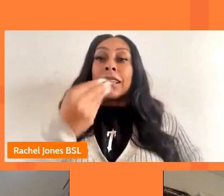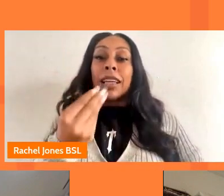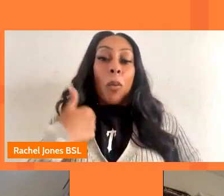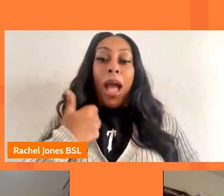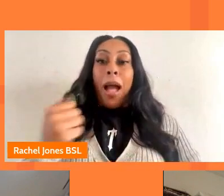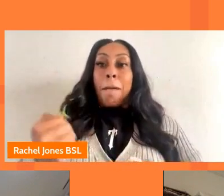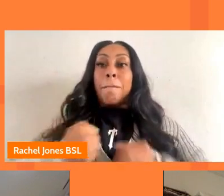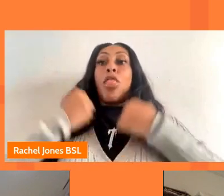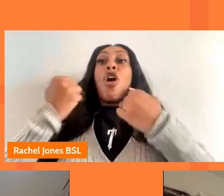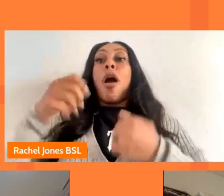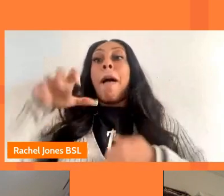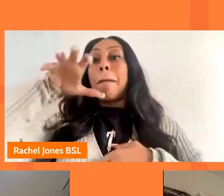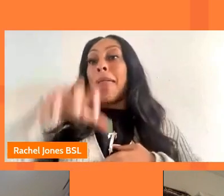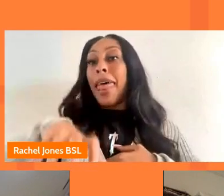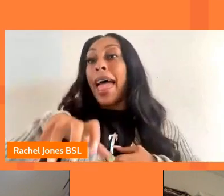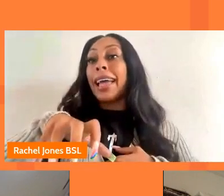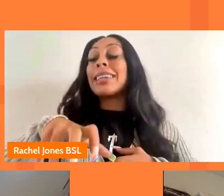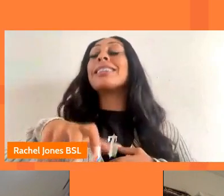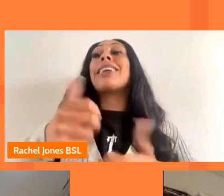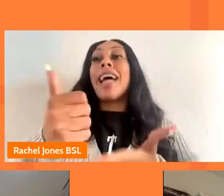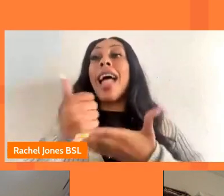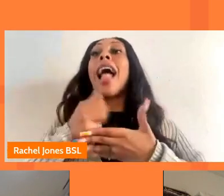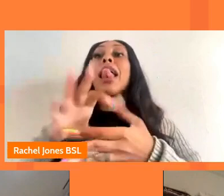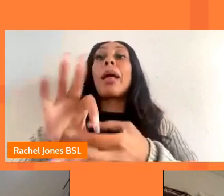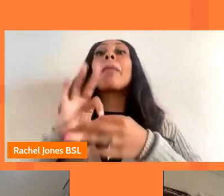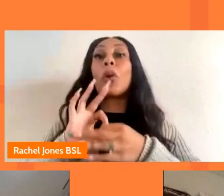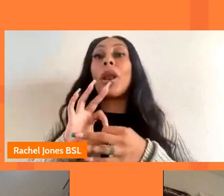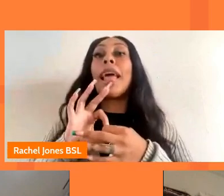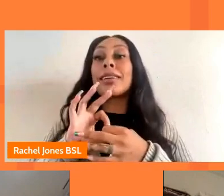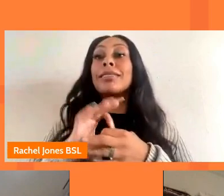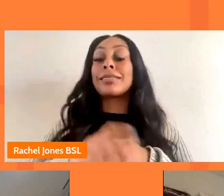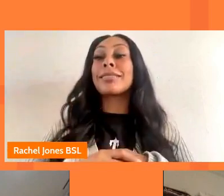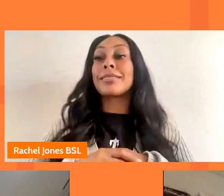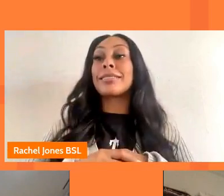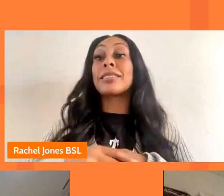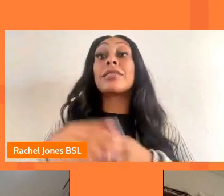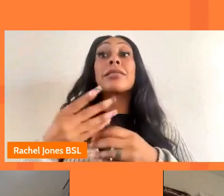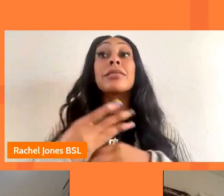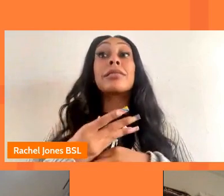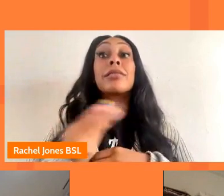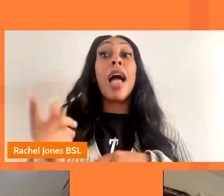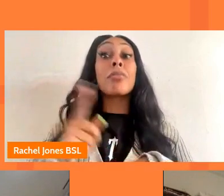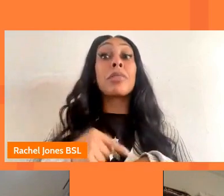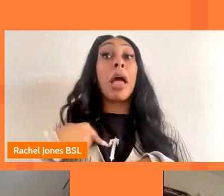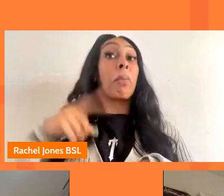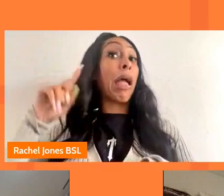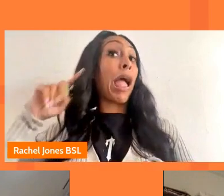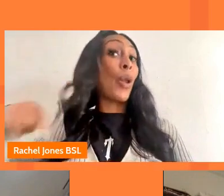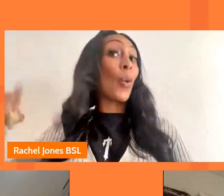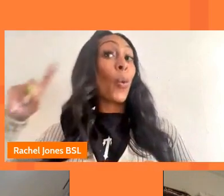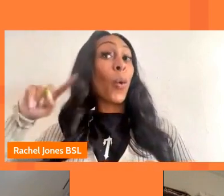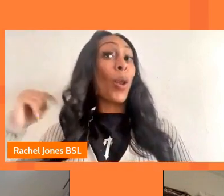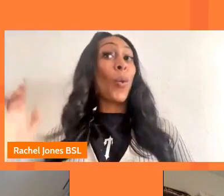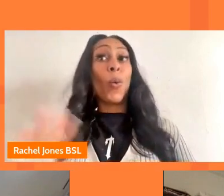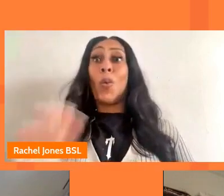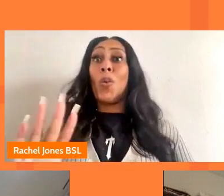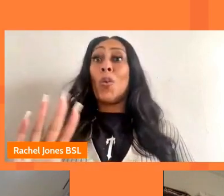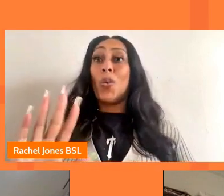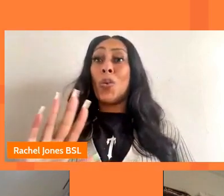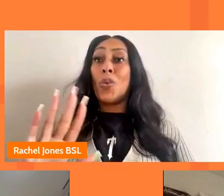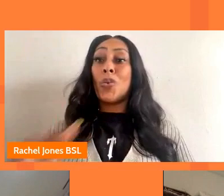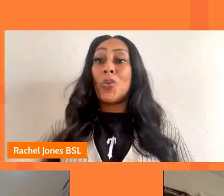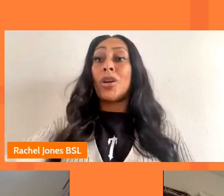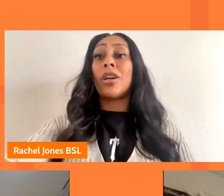um it also helps to connect i think and and sometimes we ignore it when when when shouldn't um and